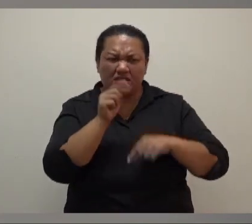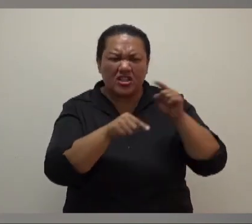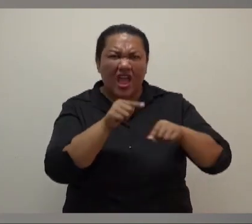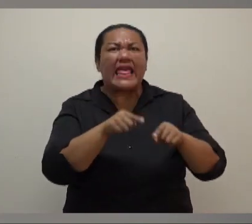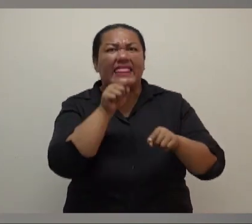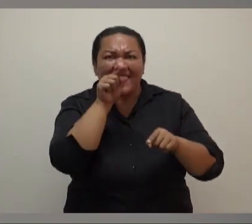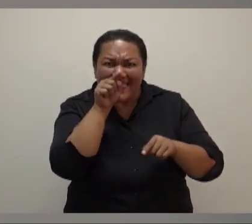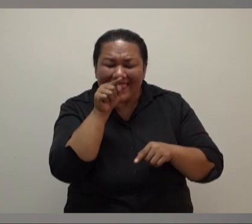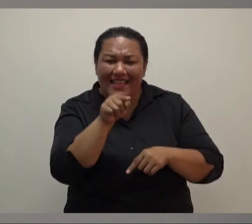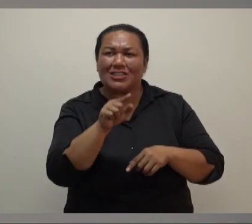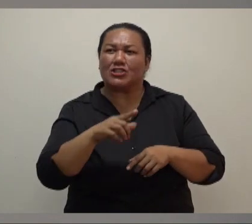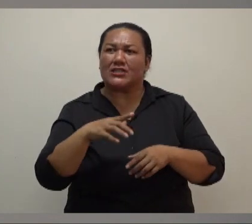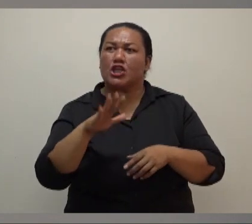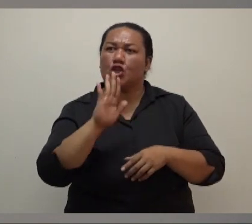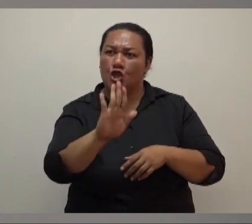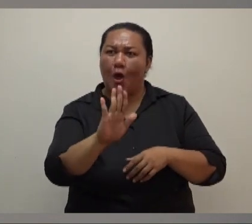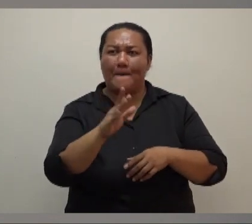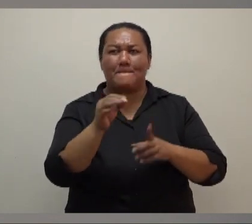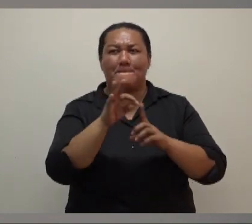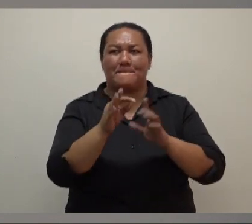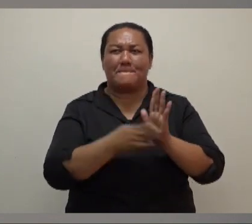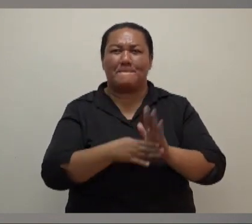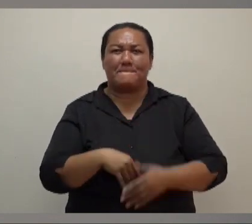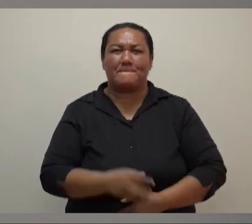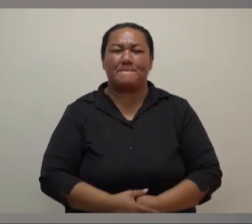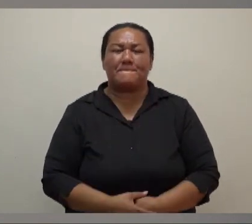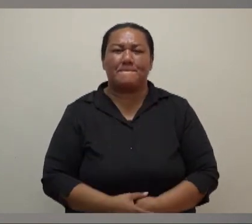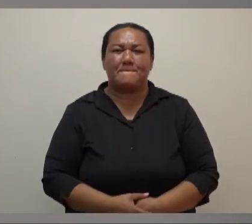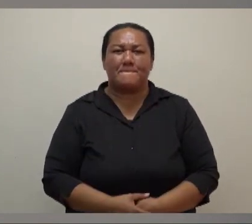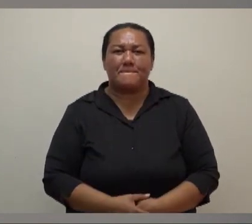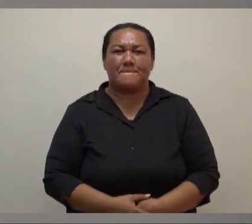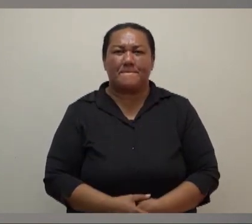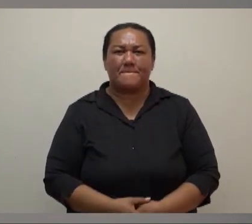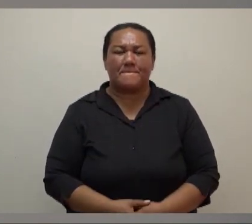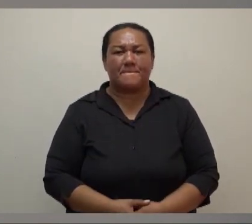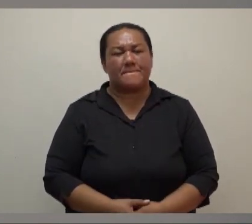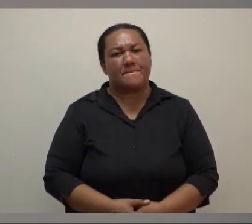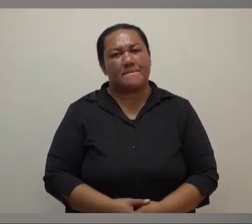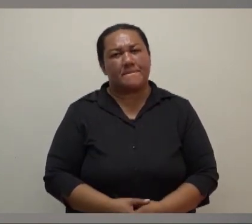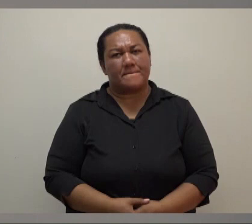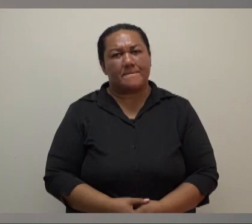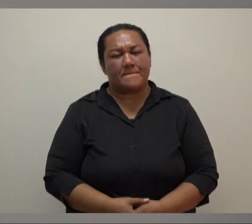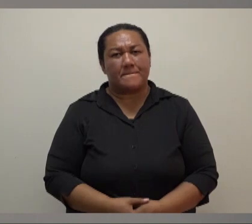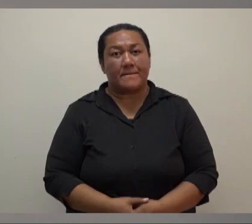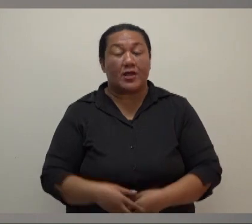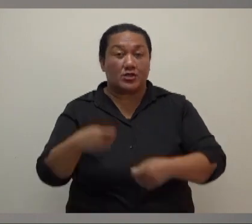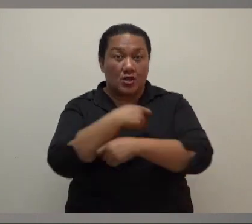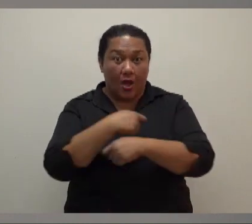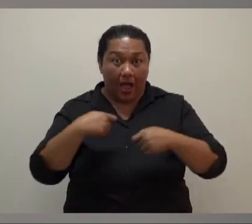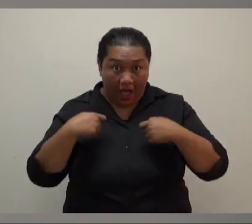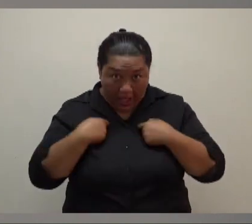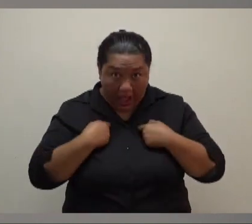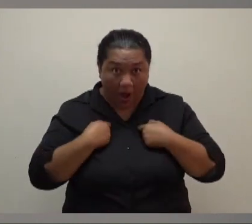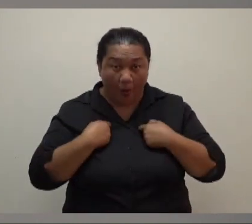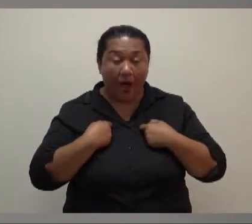So is it because we are Fiji and we're not in the same league as Australia and New Zealand, so therefore, our journalists, our politicians,